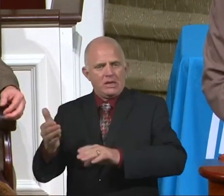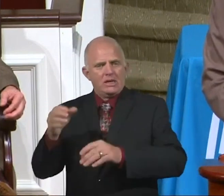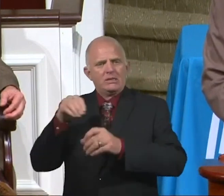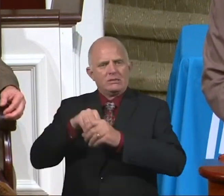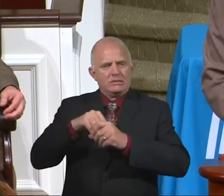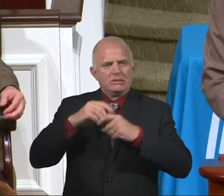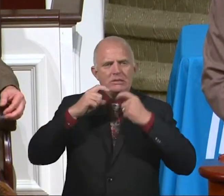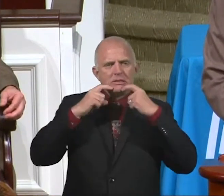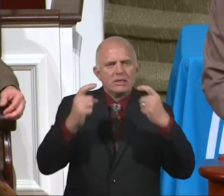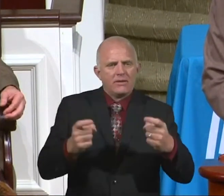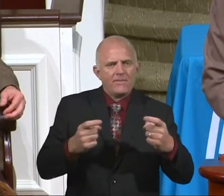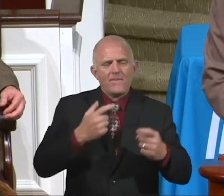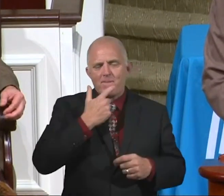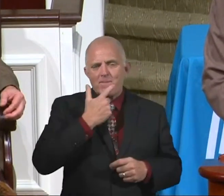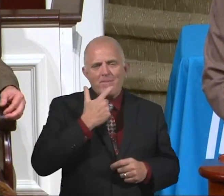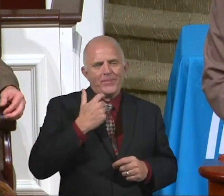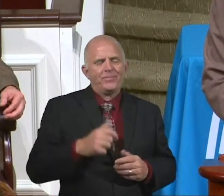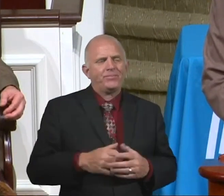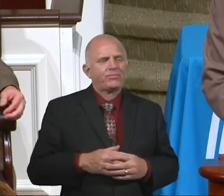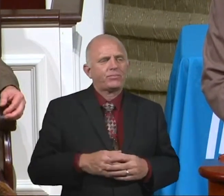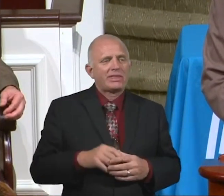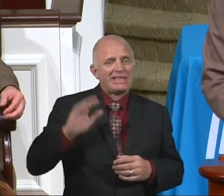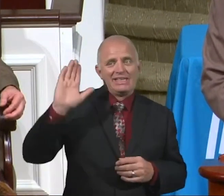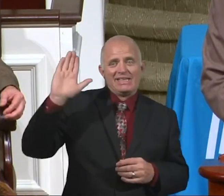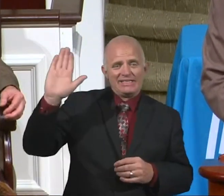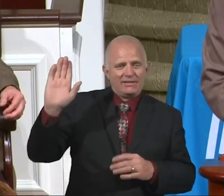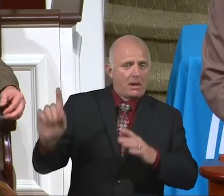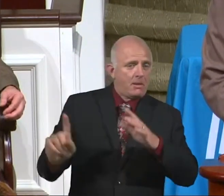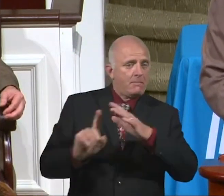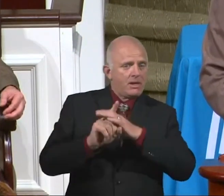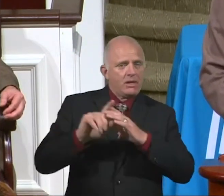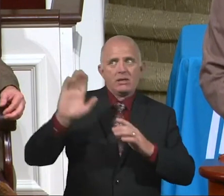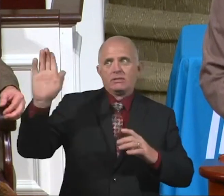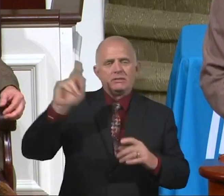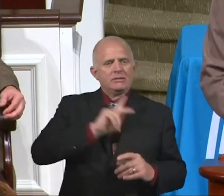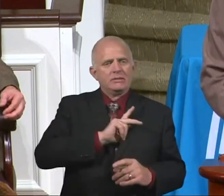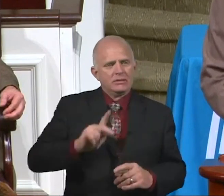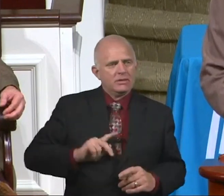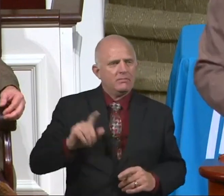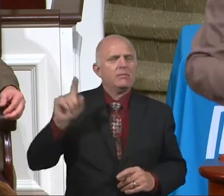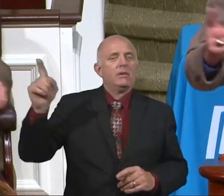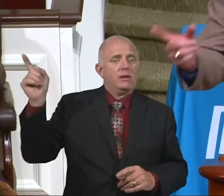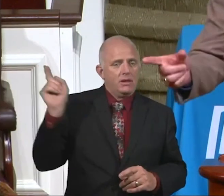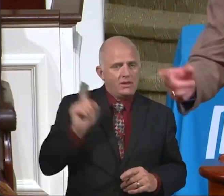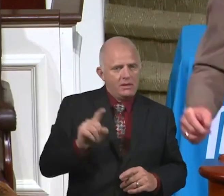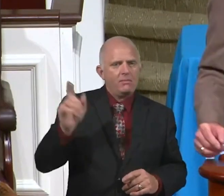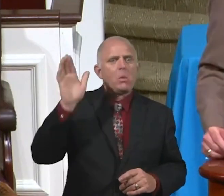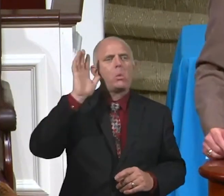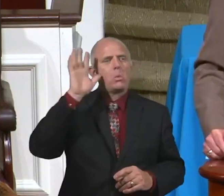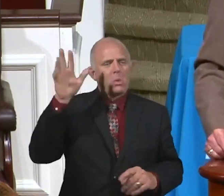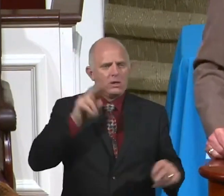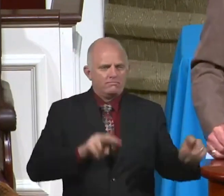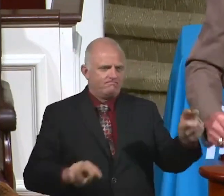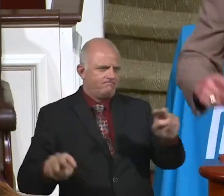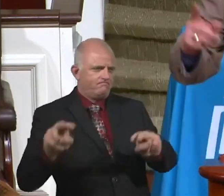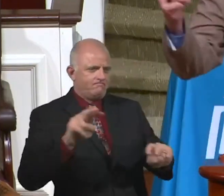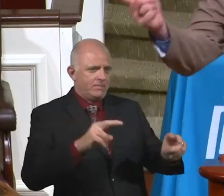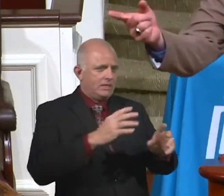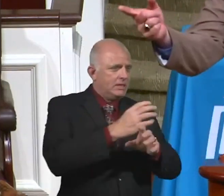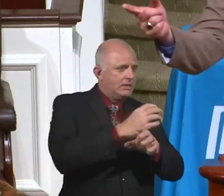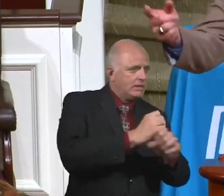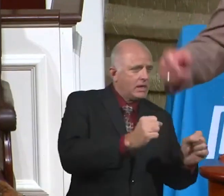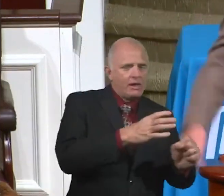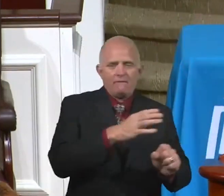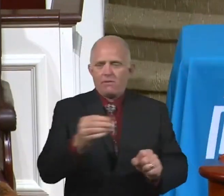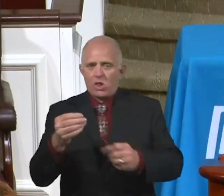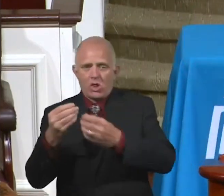and sin. At his appearing in his kingdom. He said, when he comes, he's going to evaluate people that are saved and people that are lost. Saved, the judgment seat of Christ.